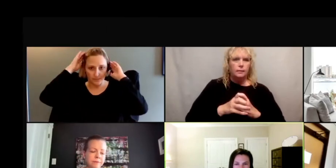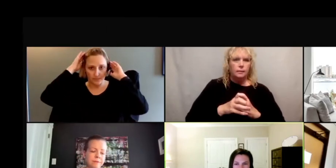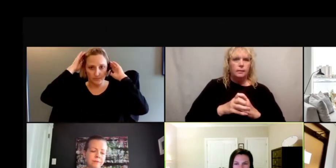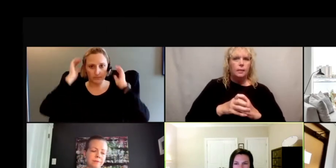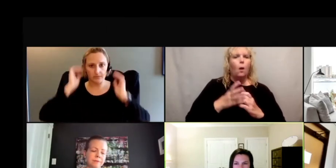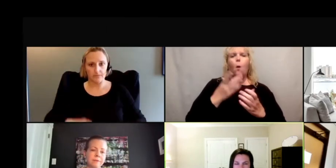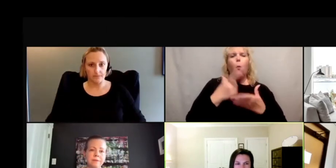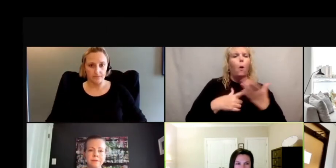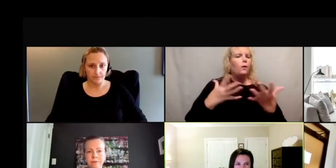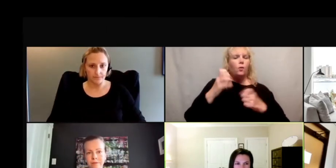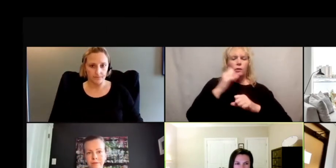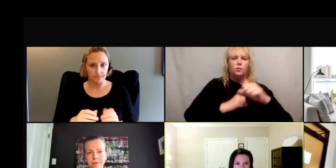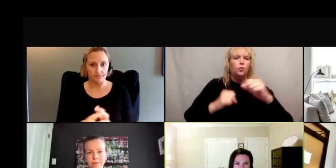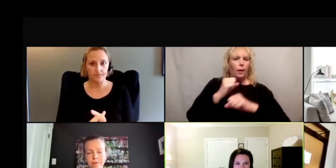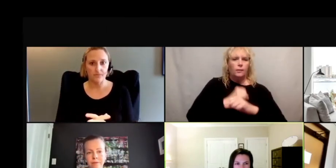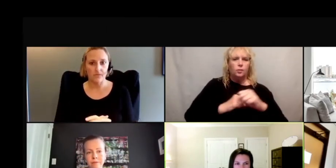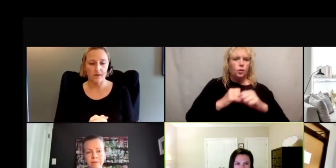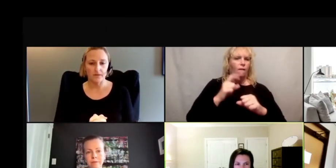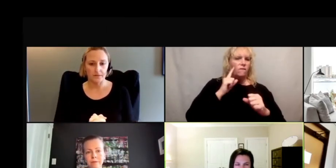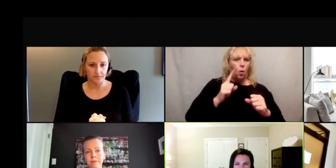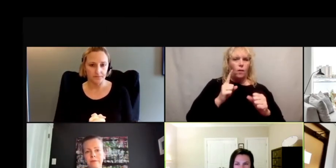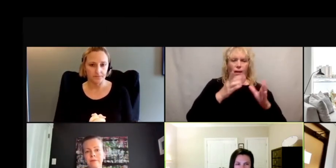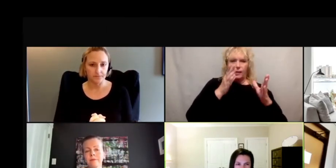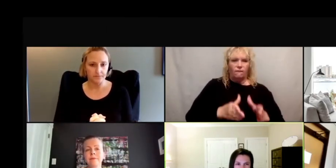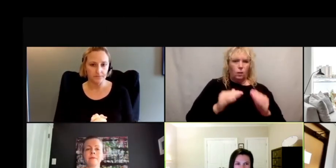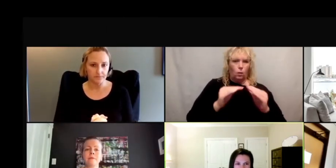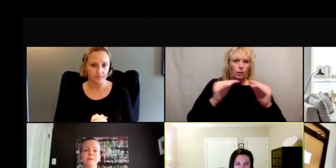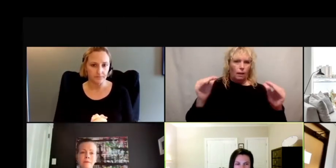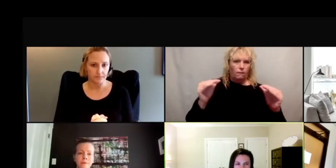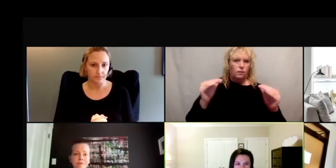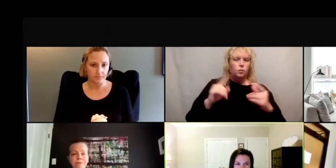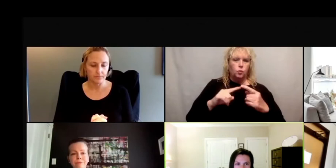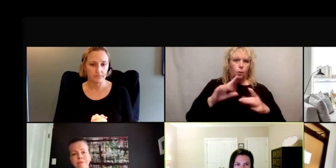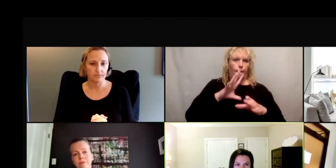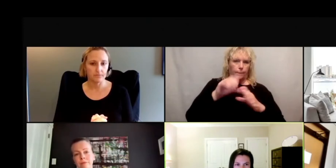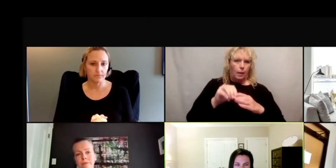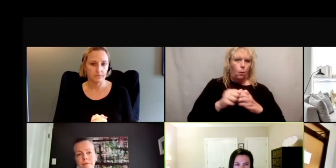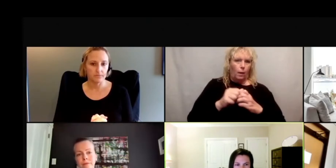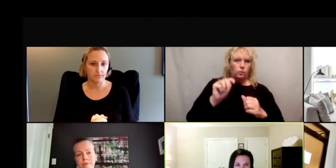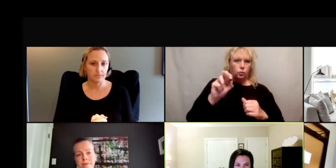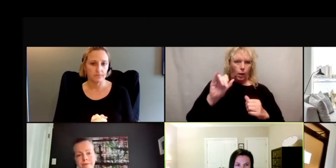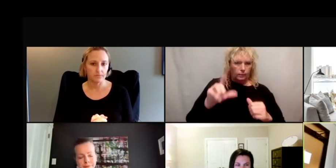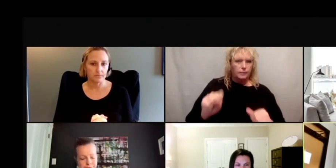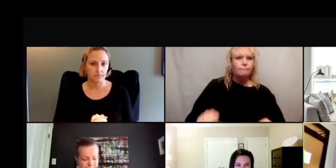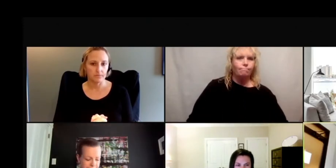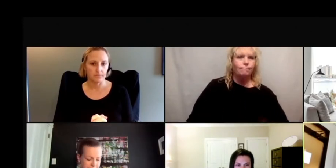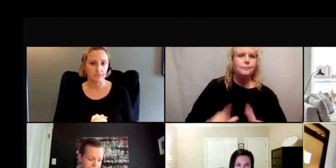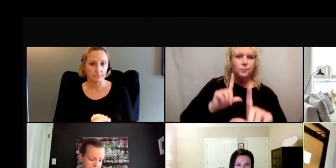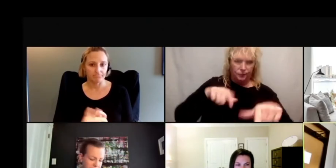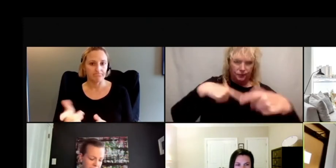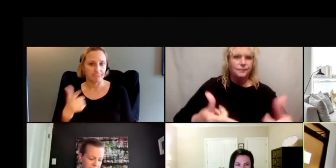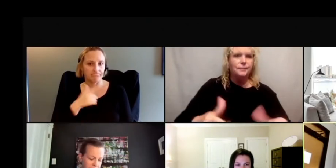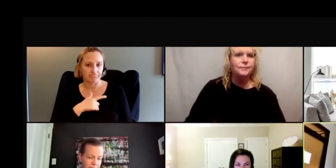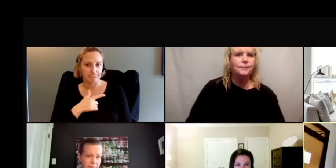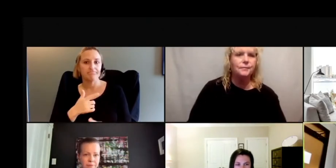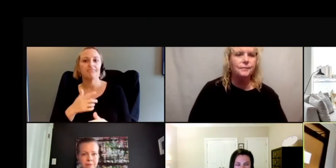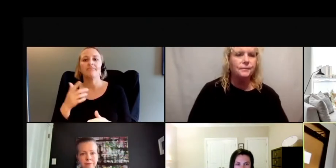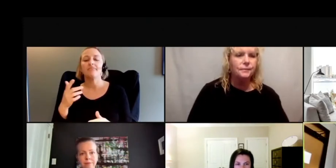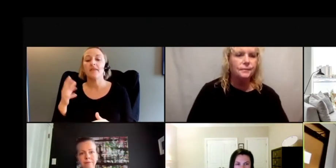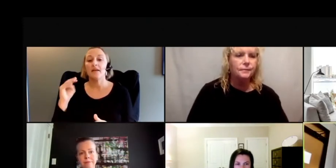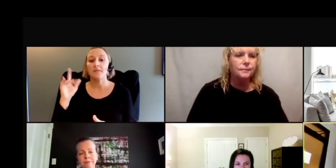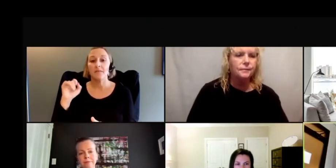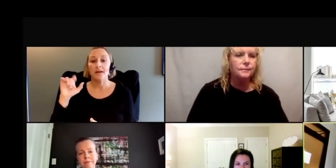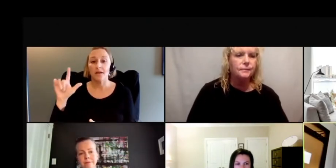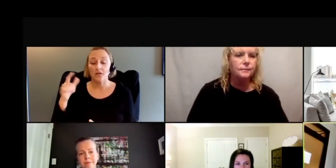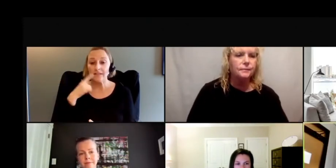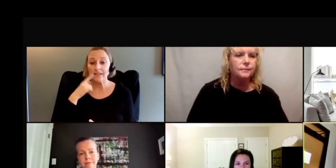barriers at the individual level for participating in clinical trials? Well, it has been my practice that